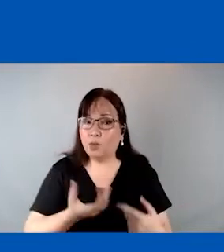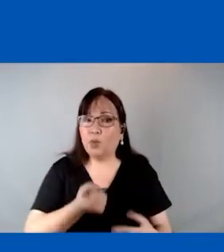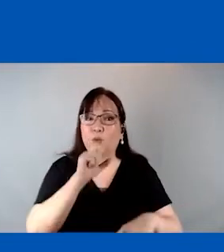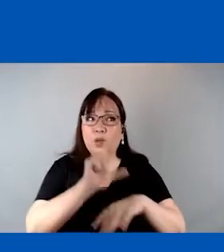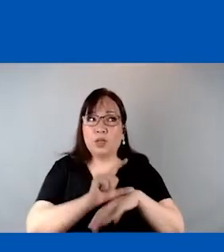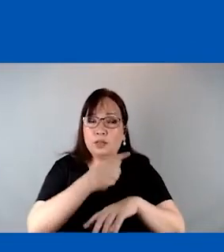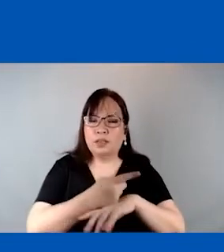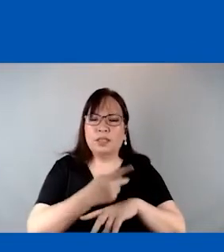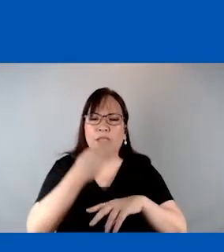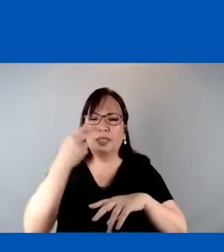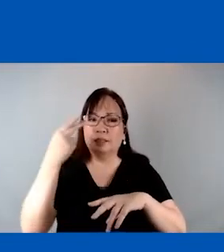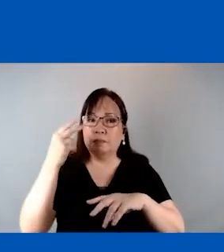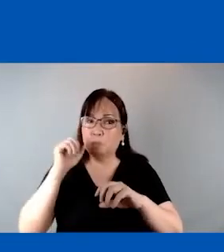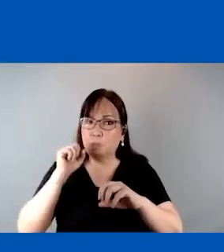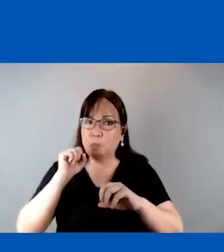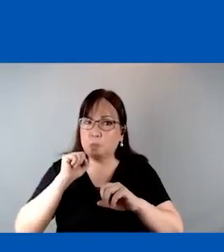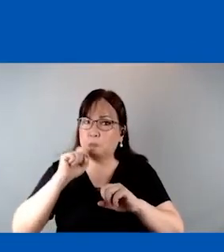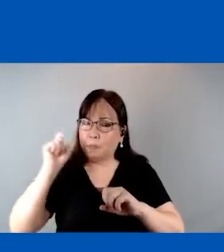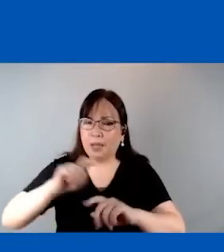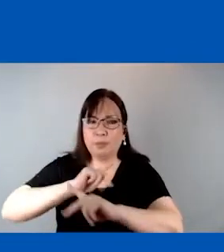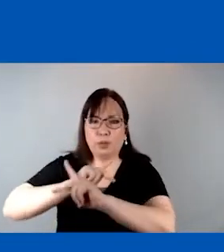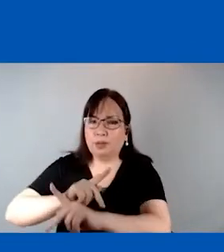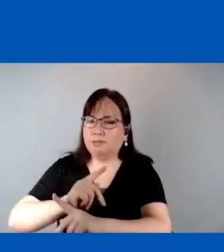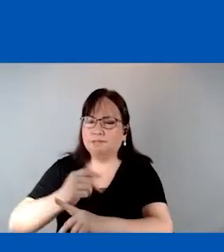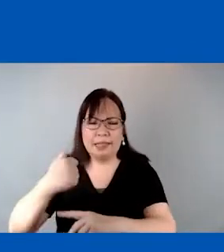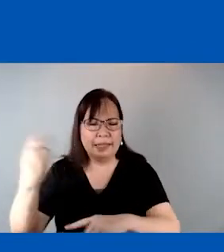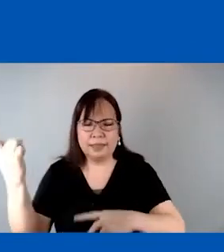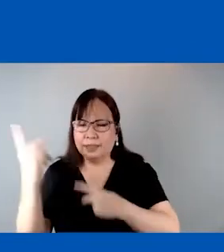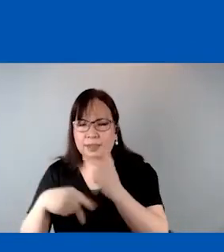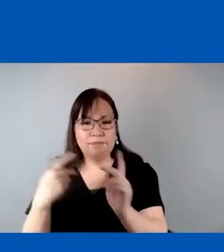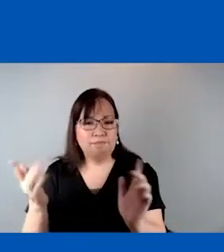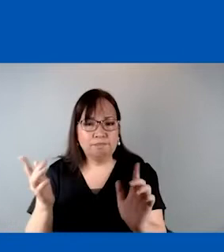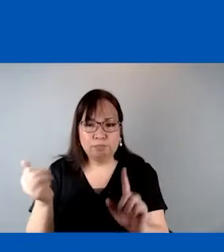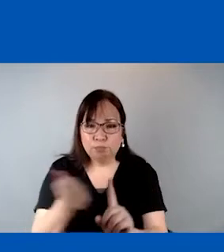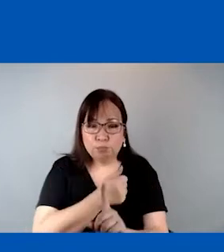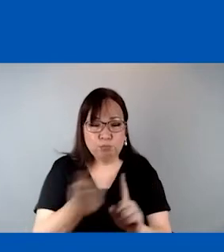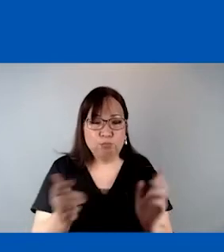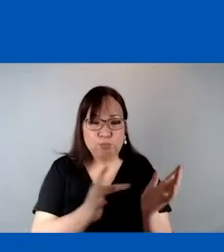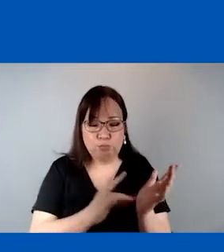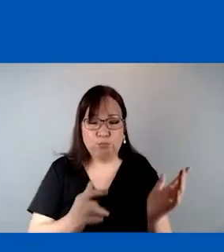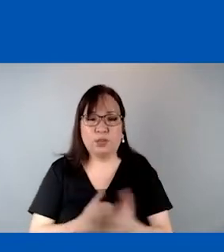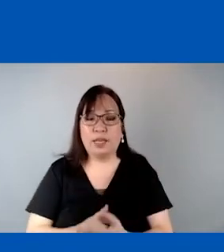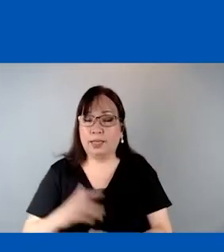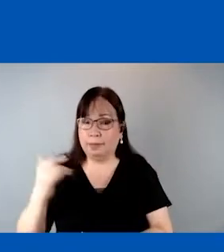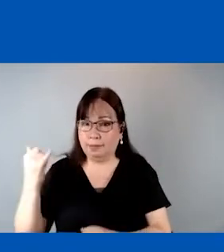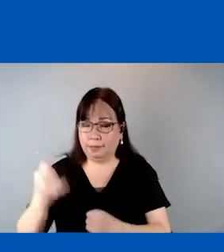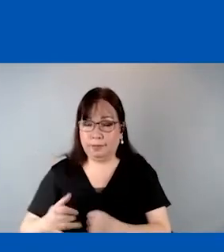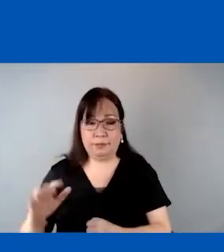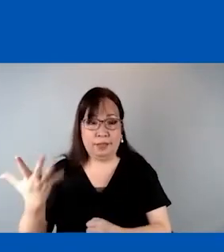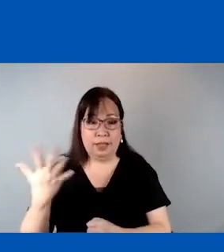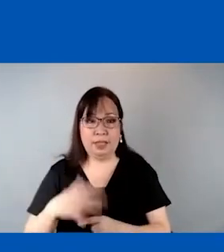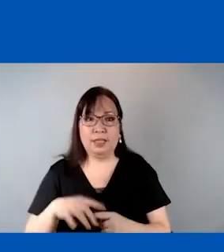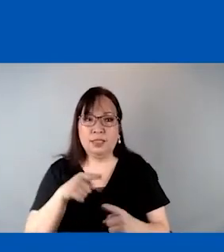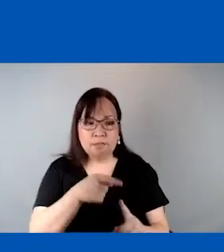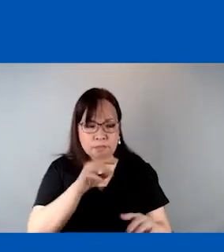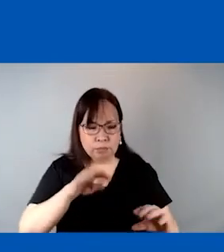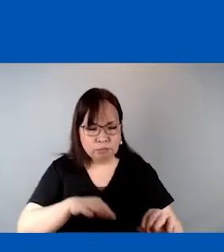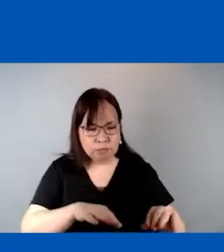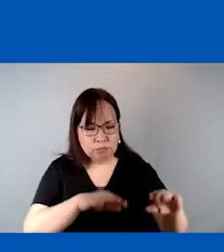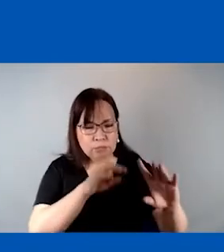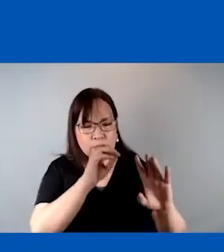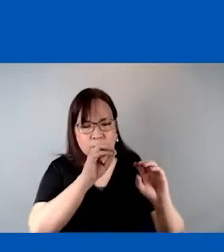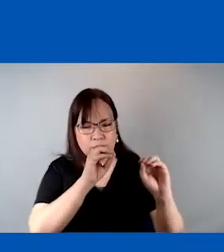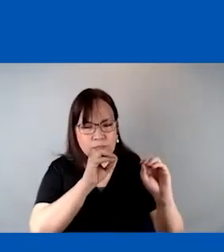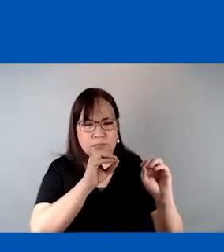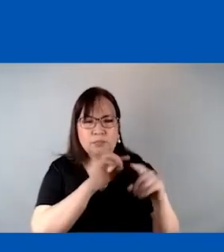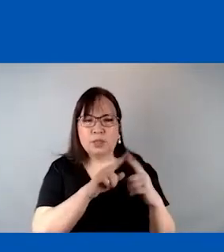protected against every form of exploitation. And fifth, the child must be brought up in the consciousness that